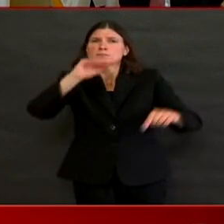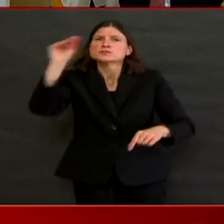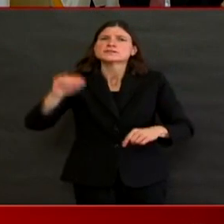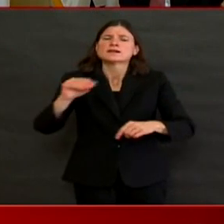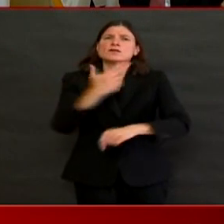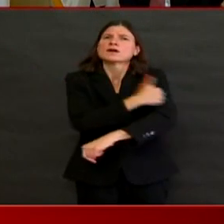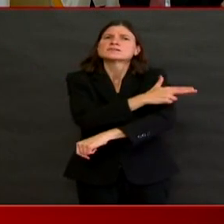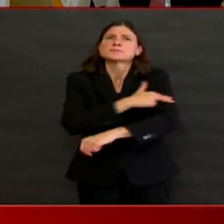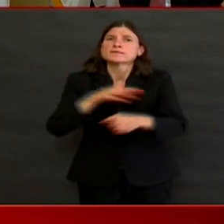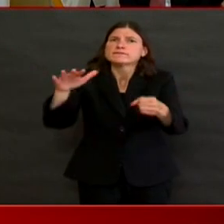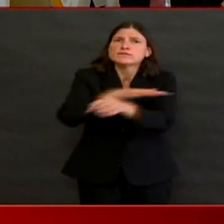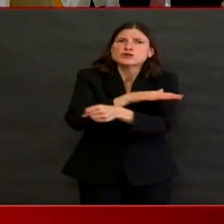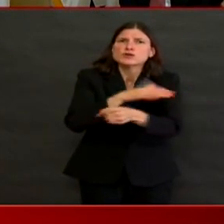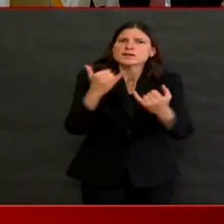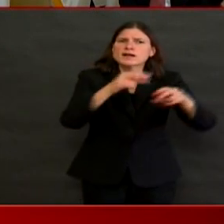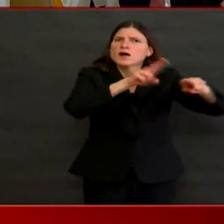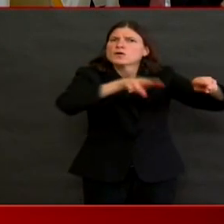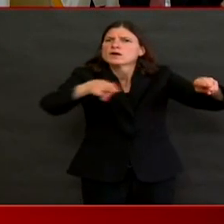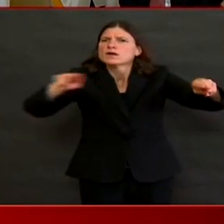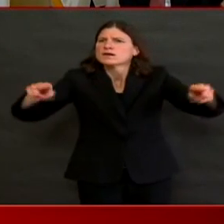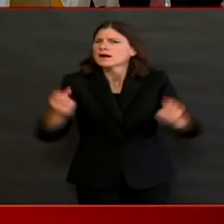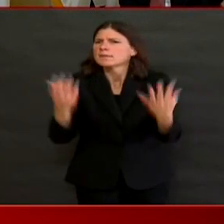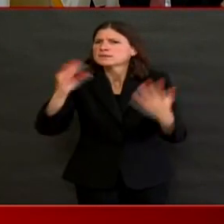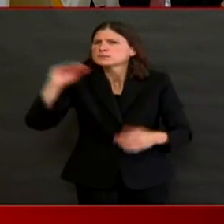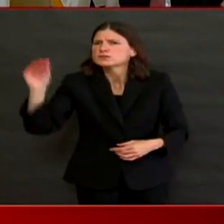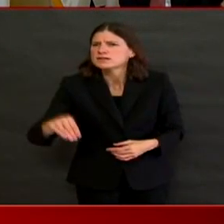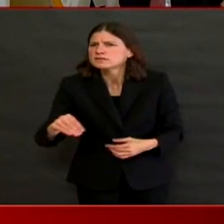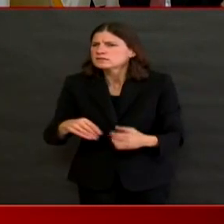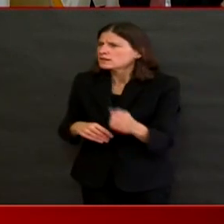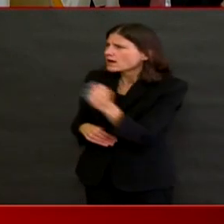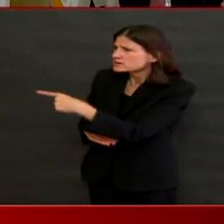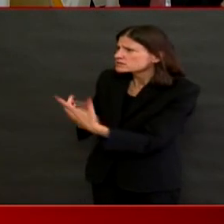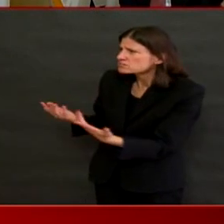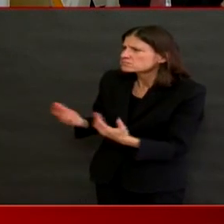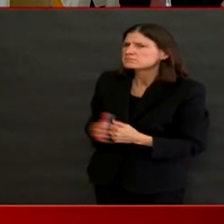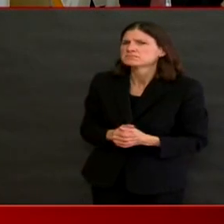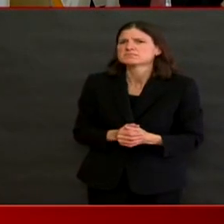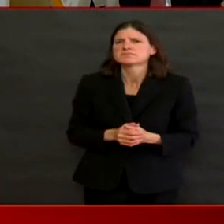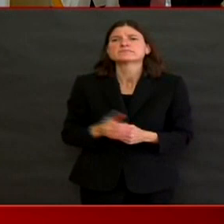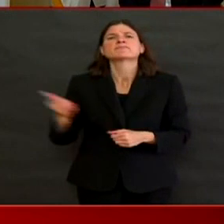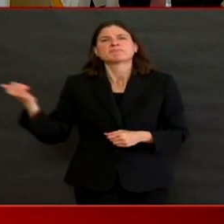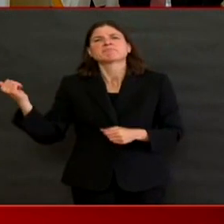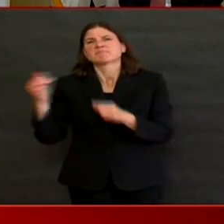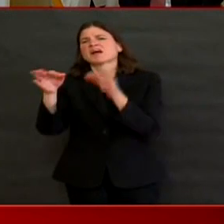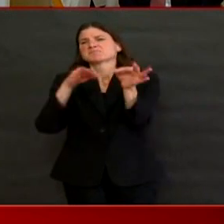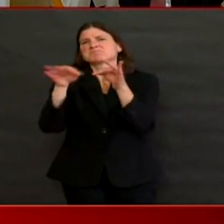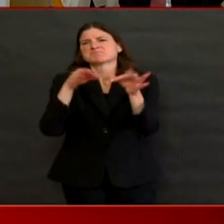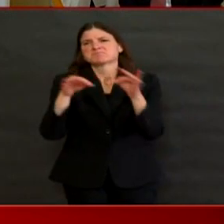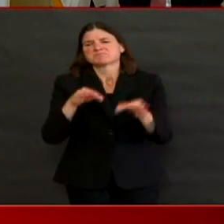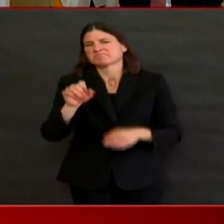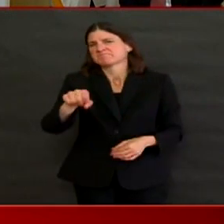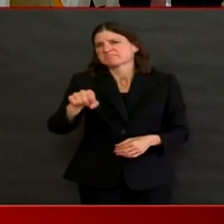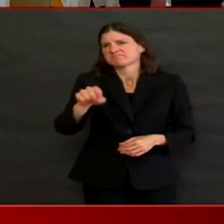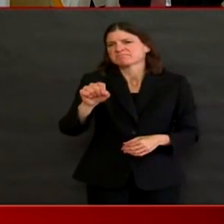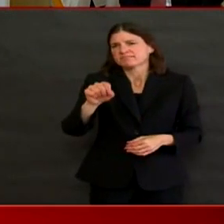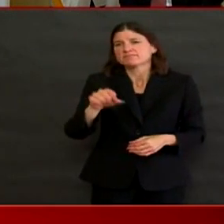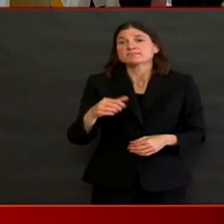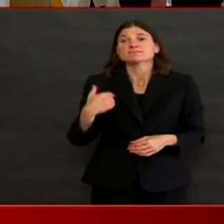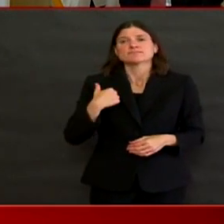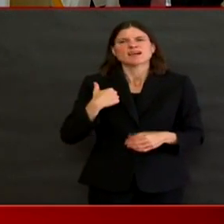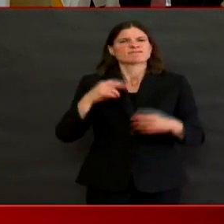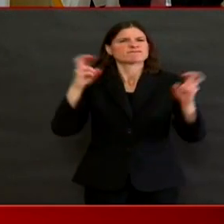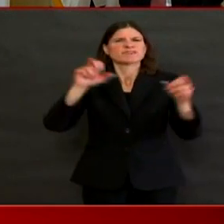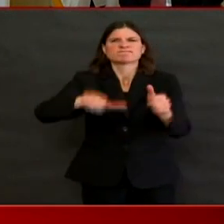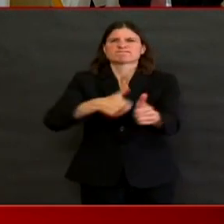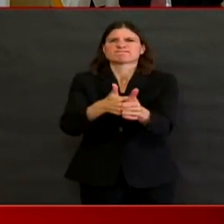are using a variety of mechanisms to be able to see when we need to expand to